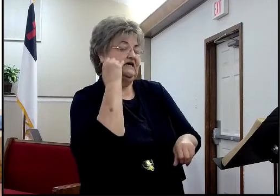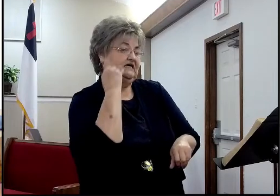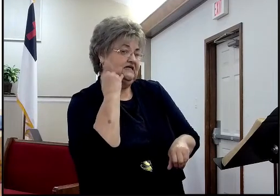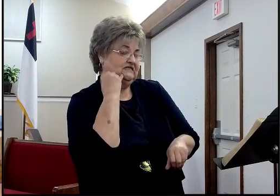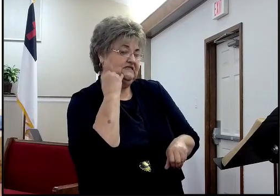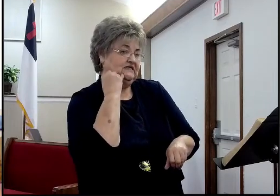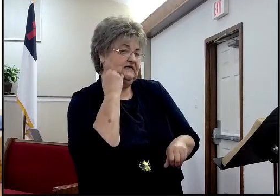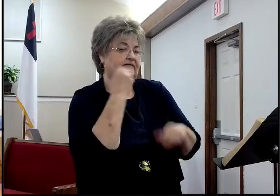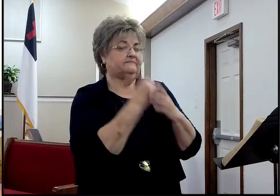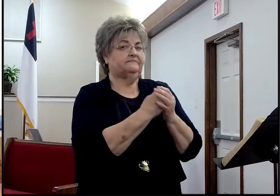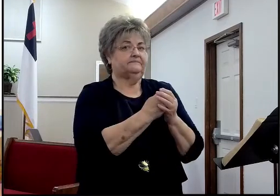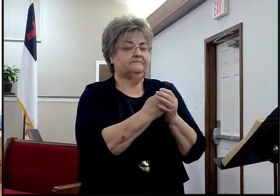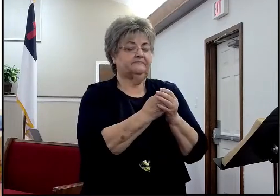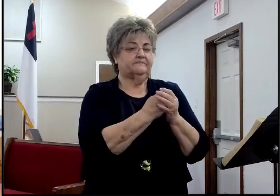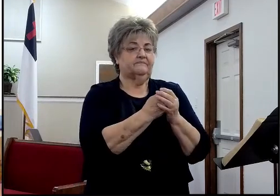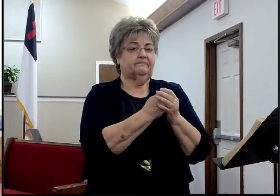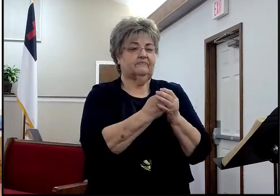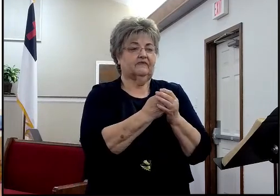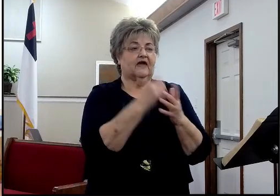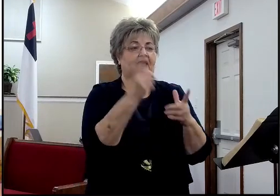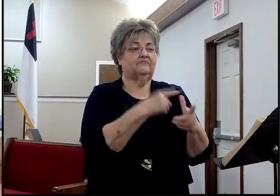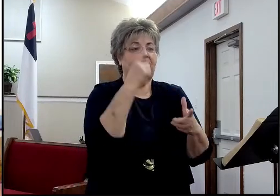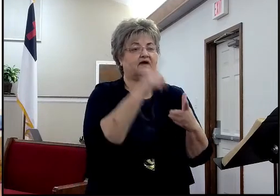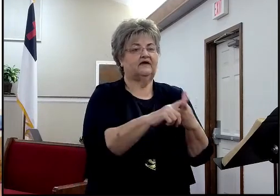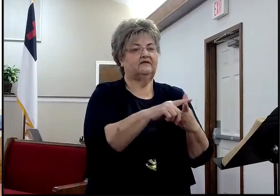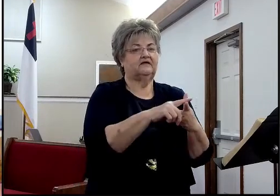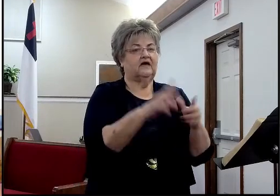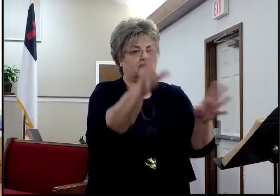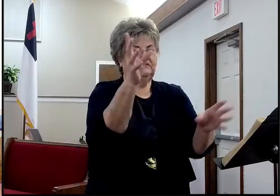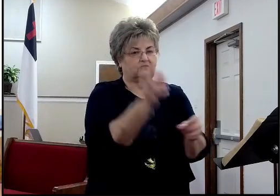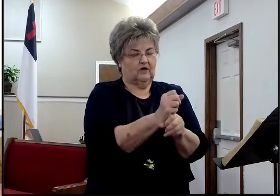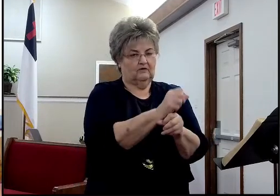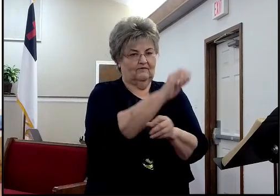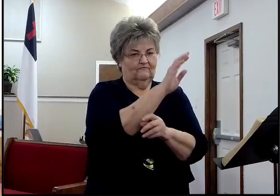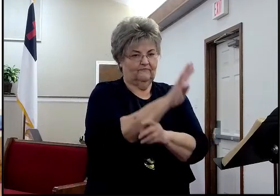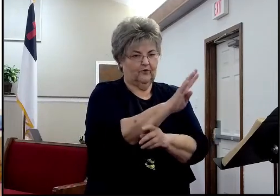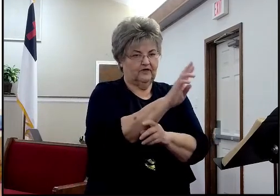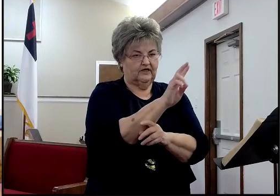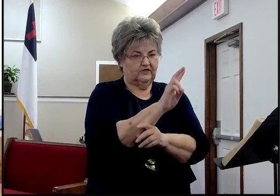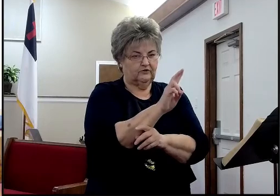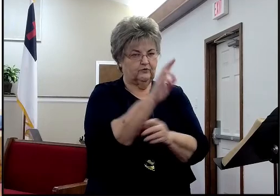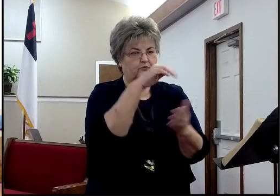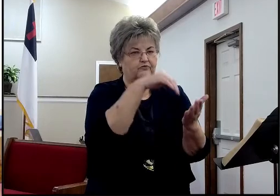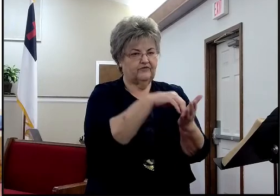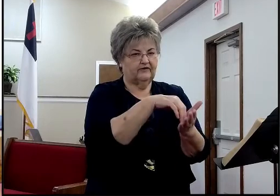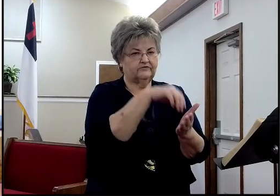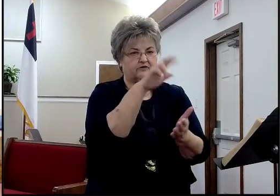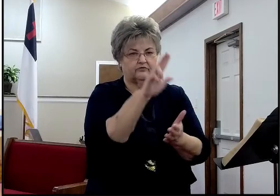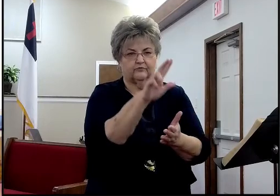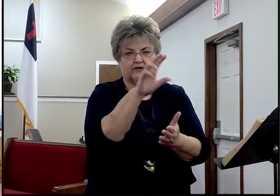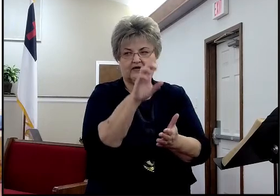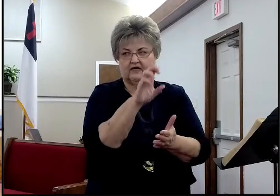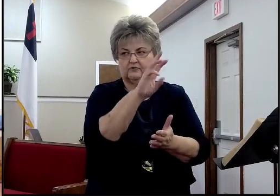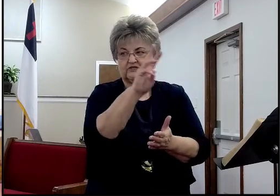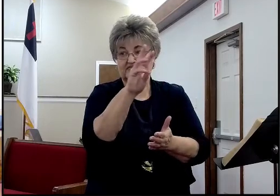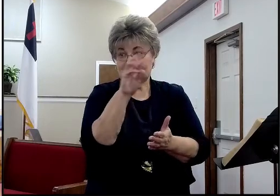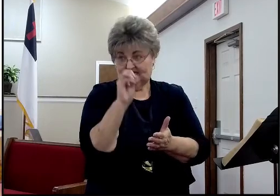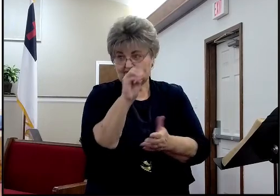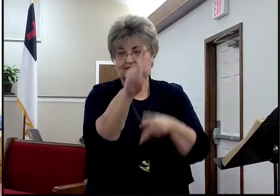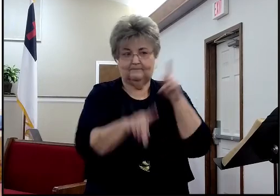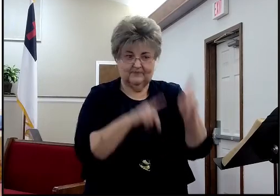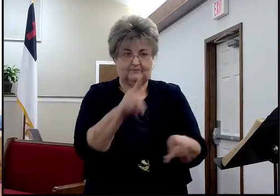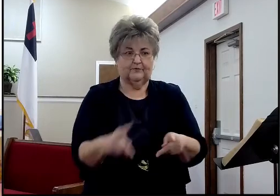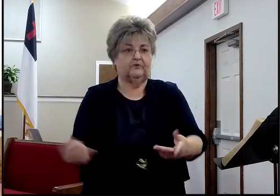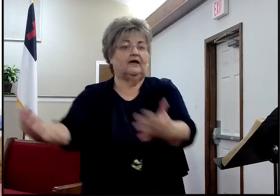prominence, and then it's 42,360 Jewish people, who have returned to the land, under the first wave,